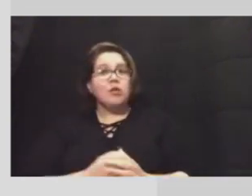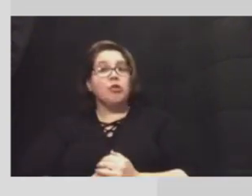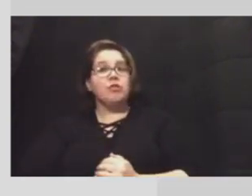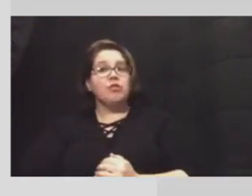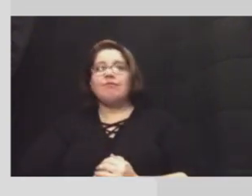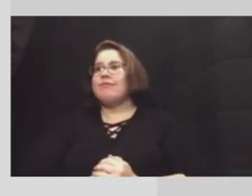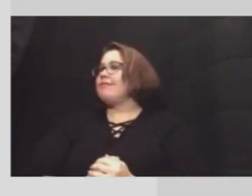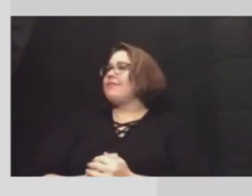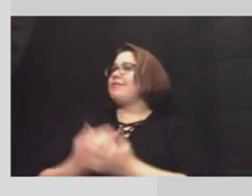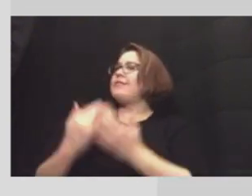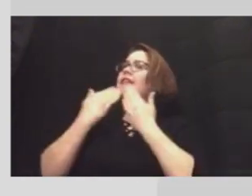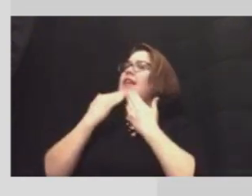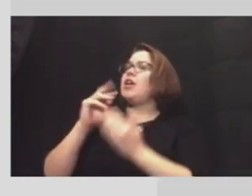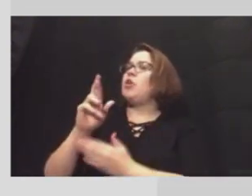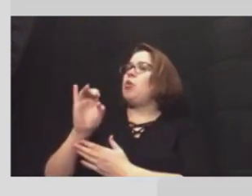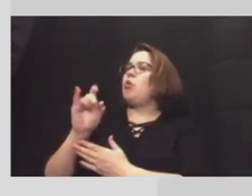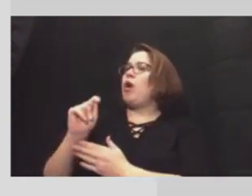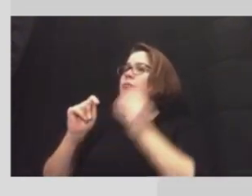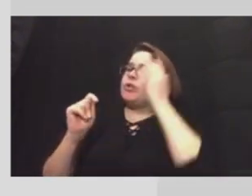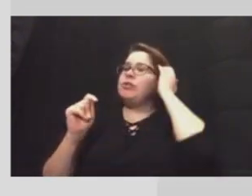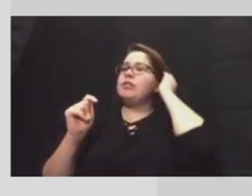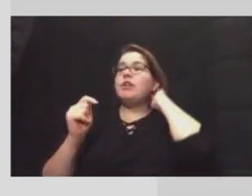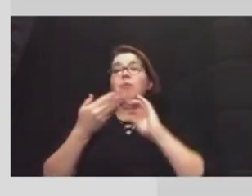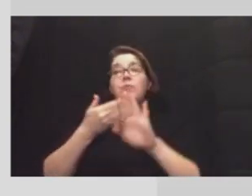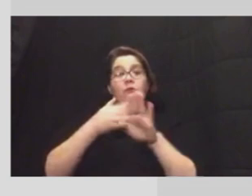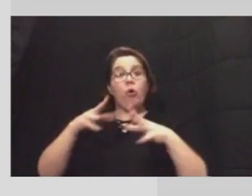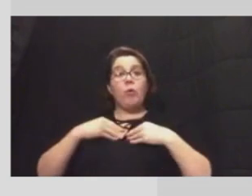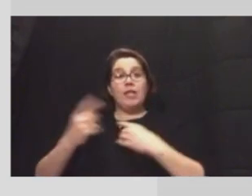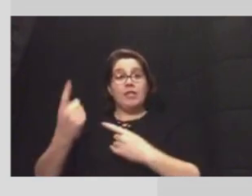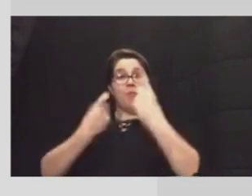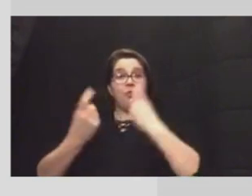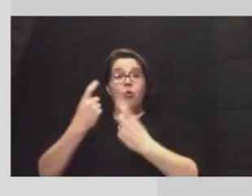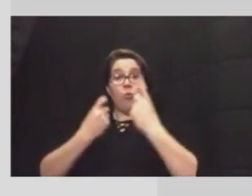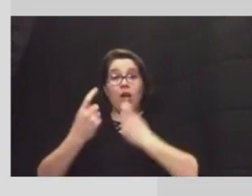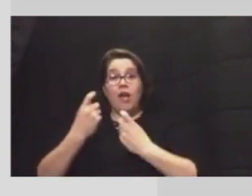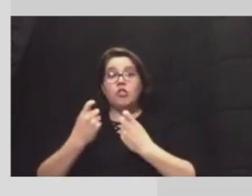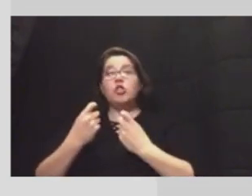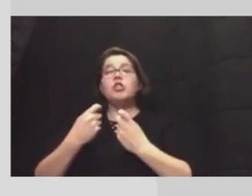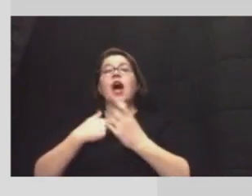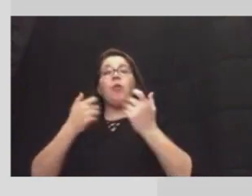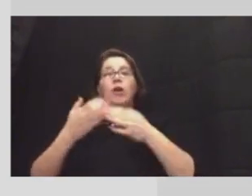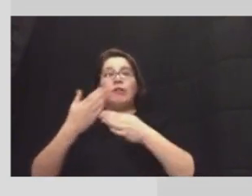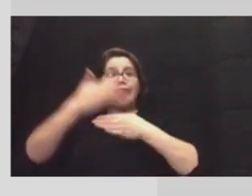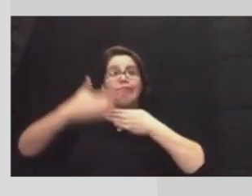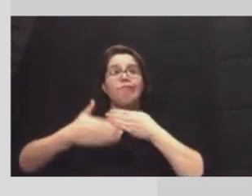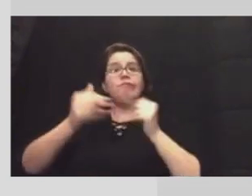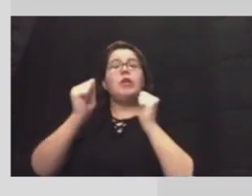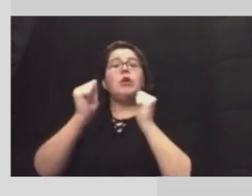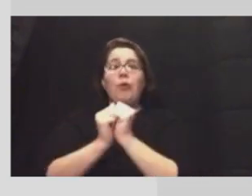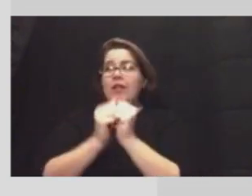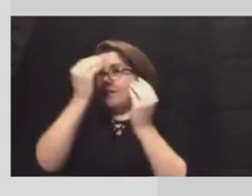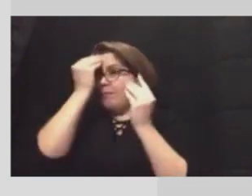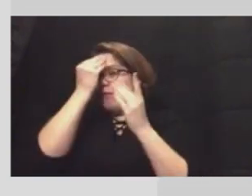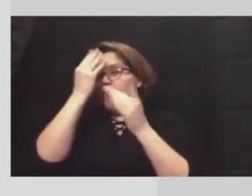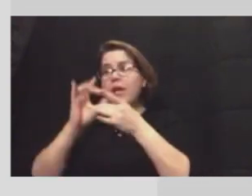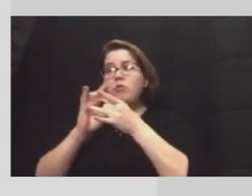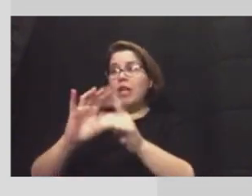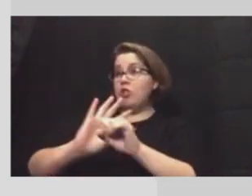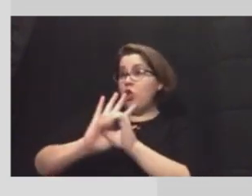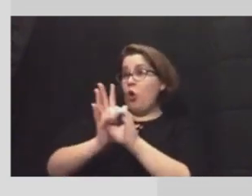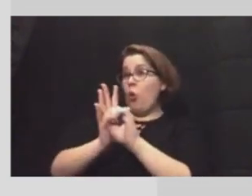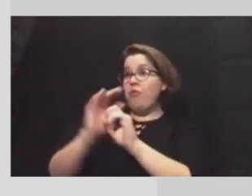Great thank you Robert and before we go to questions let me close with a some updates on the COVID